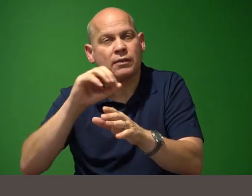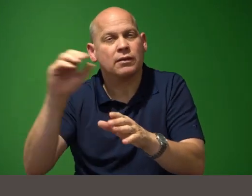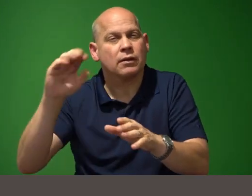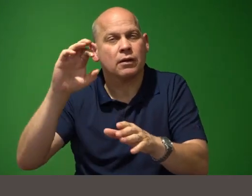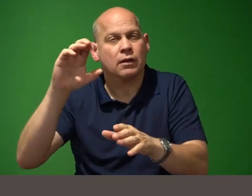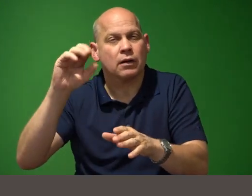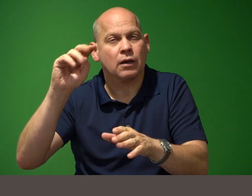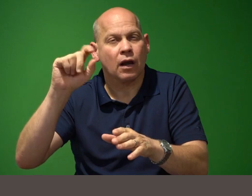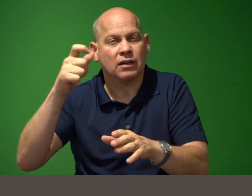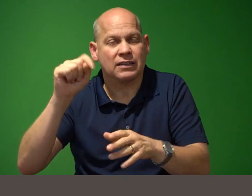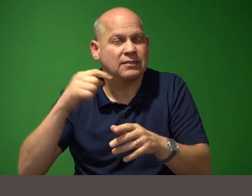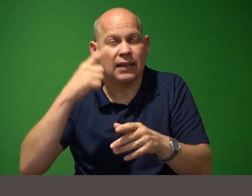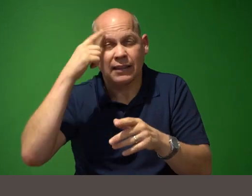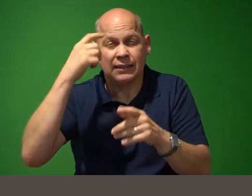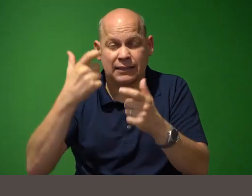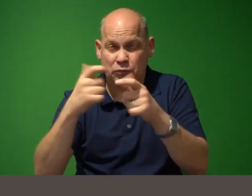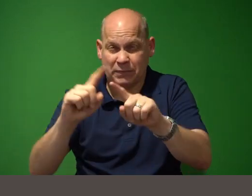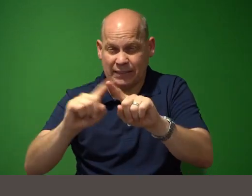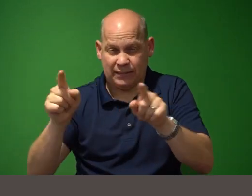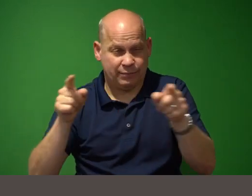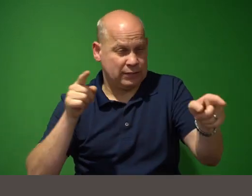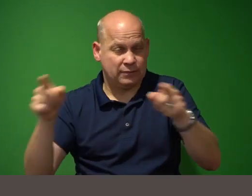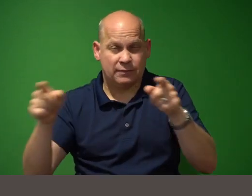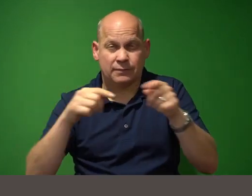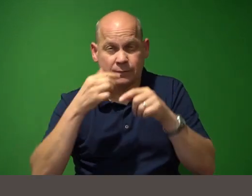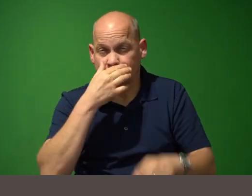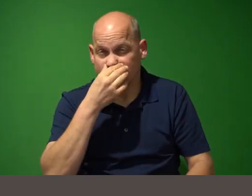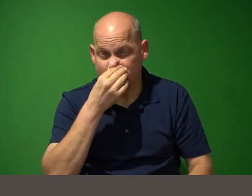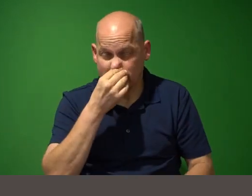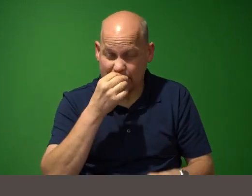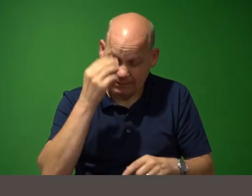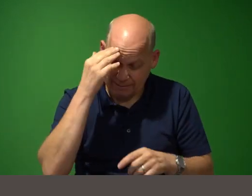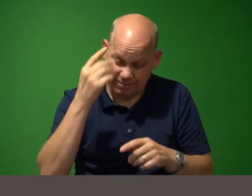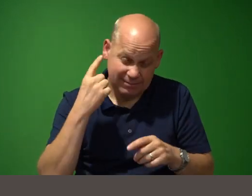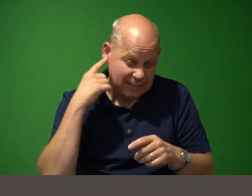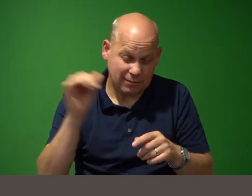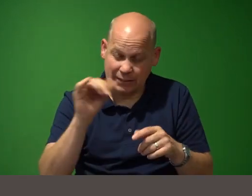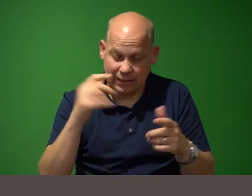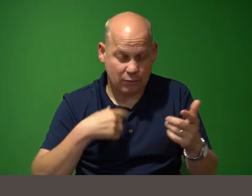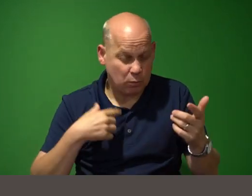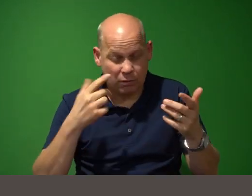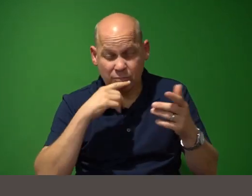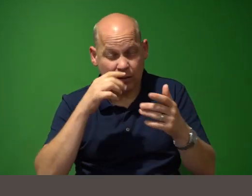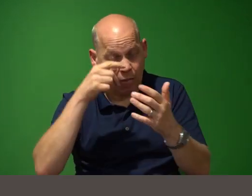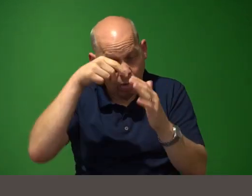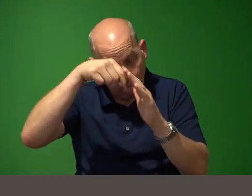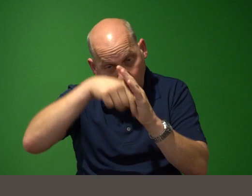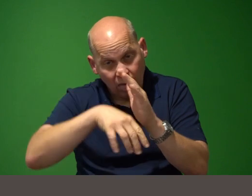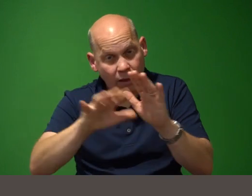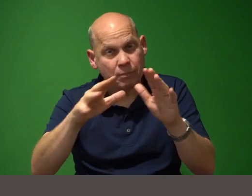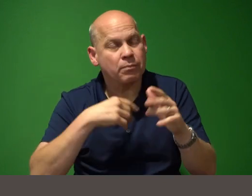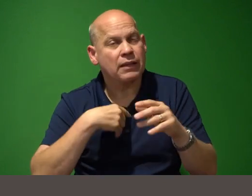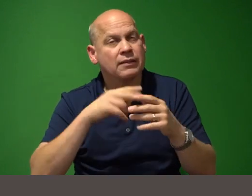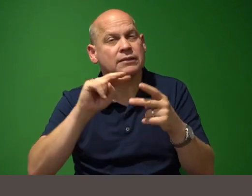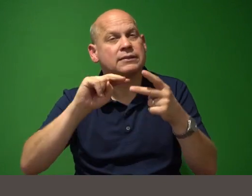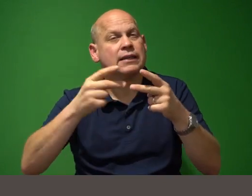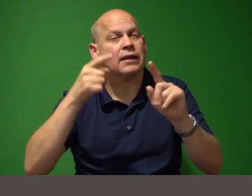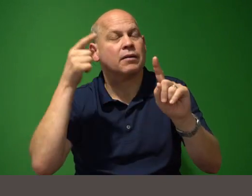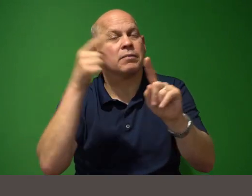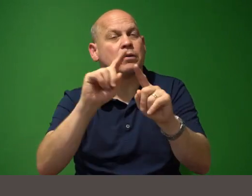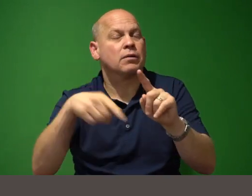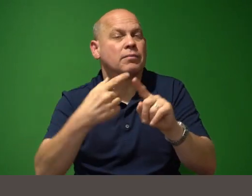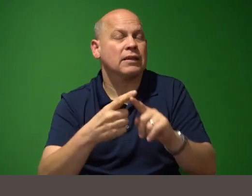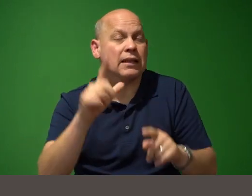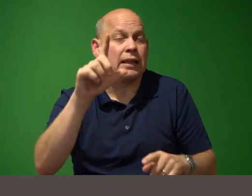big distinction there and i know it sounds like splitting hairs but this brings me to my second point about llms which is to say